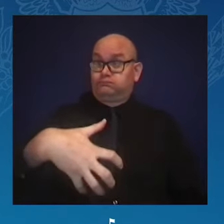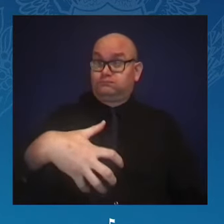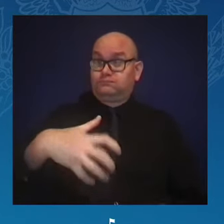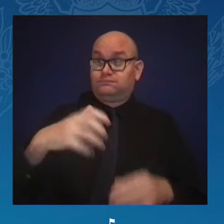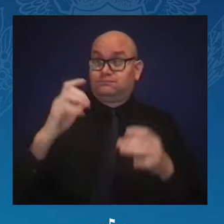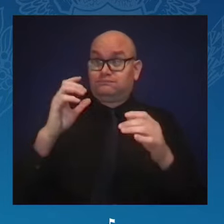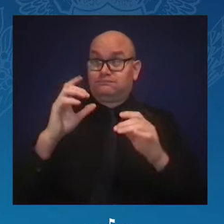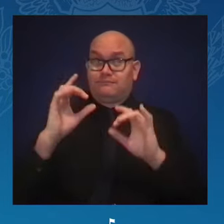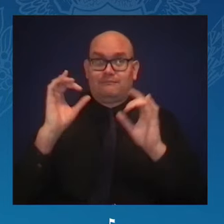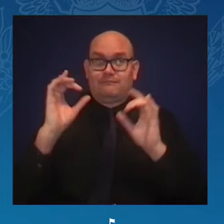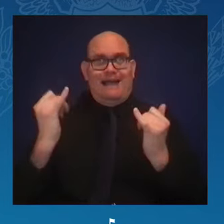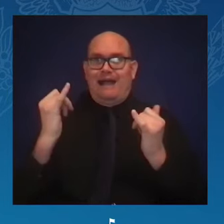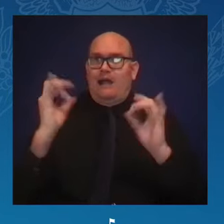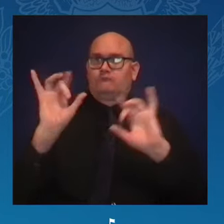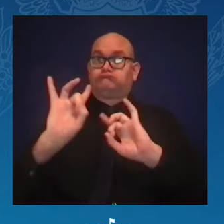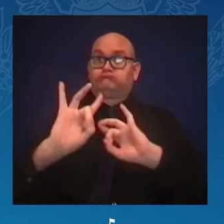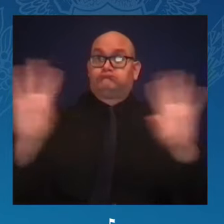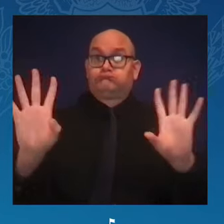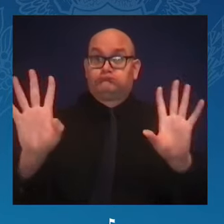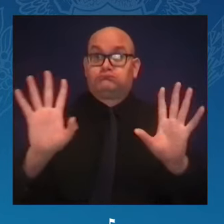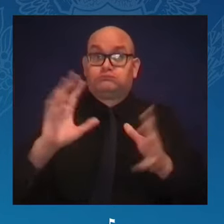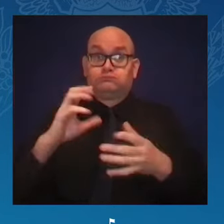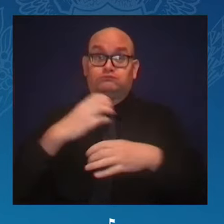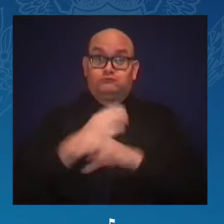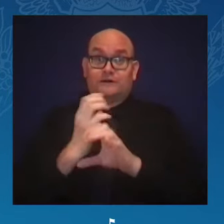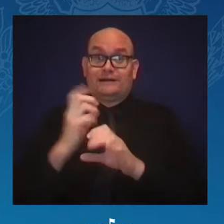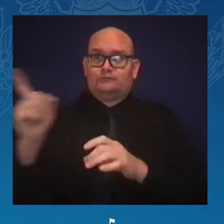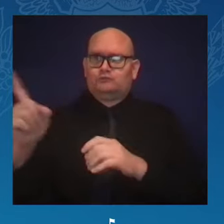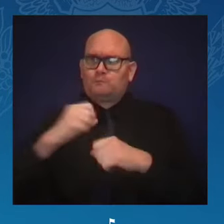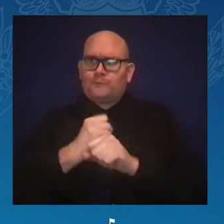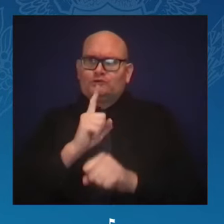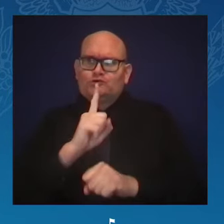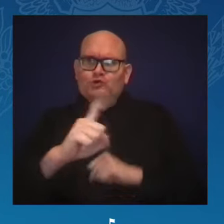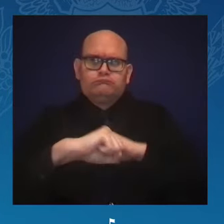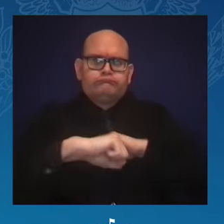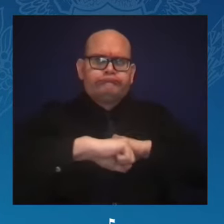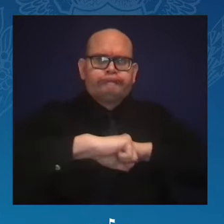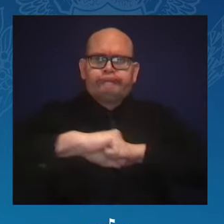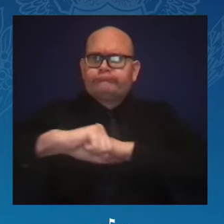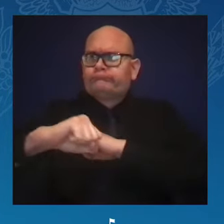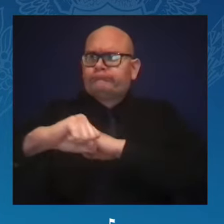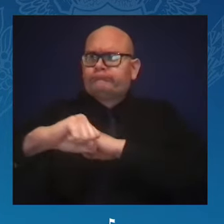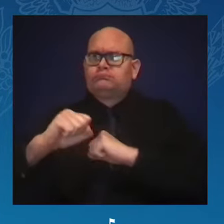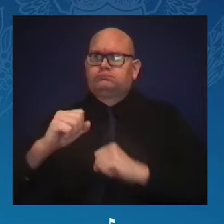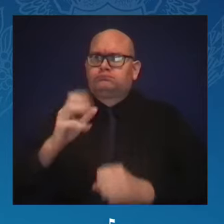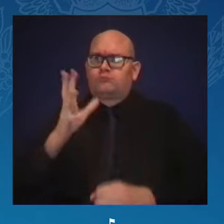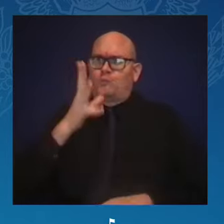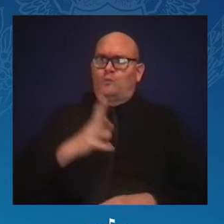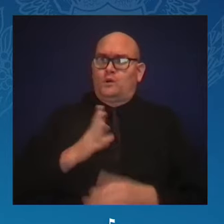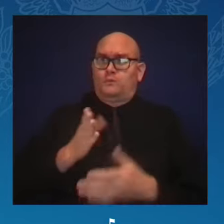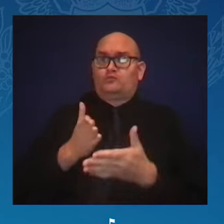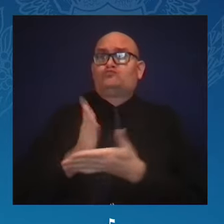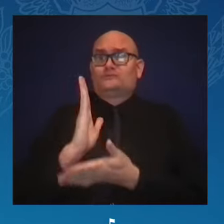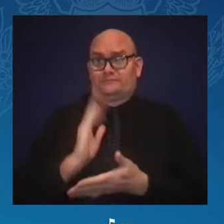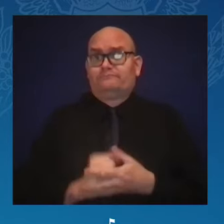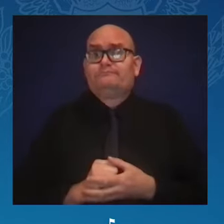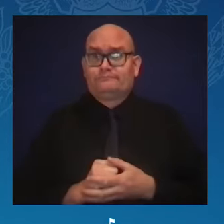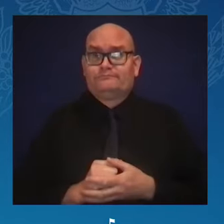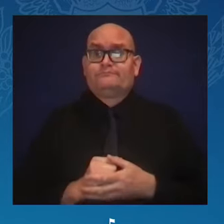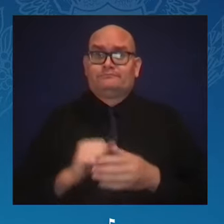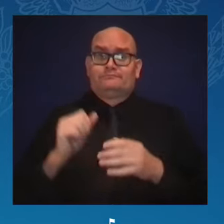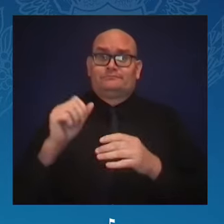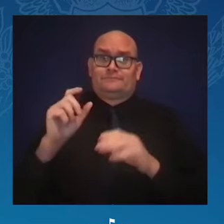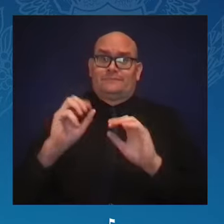as her mother said, she is a first, but her actions clearly demonstrate she will not be the last,